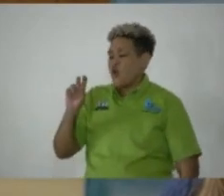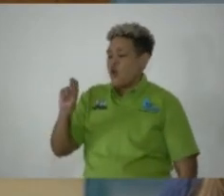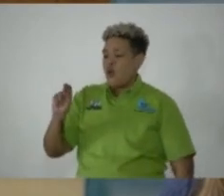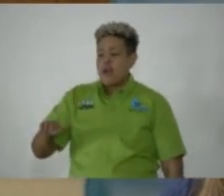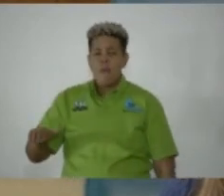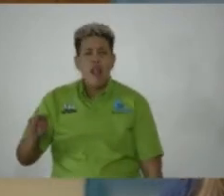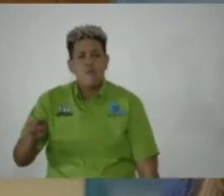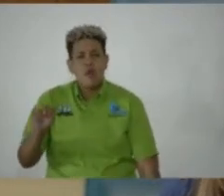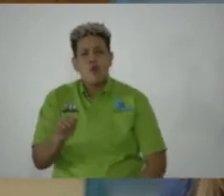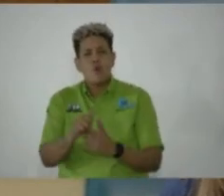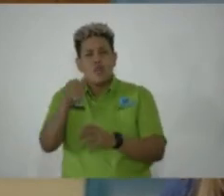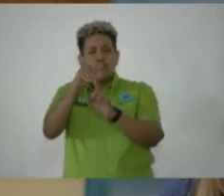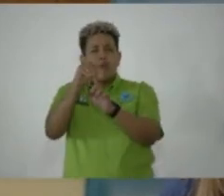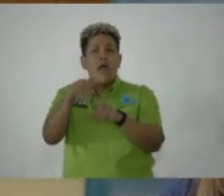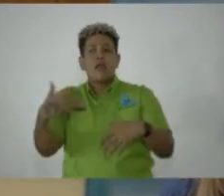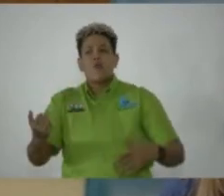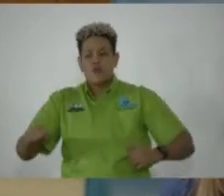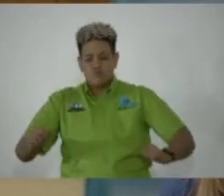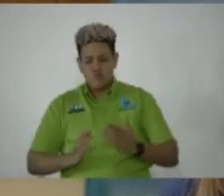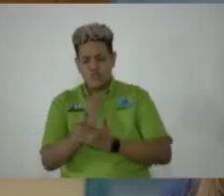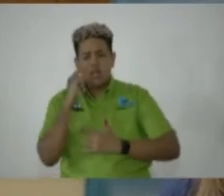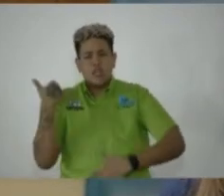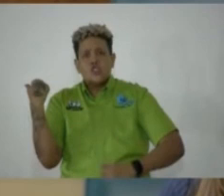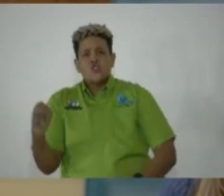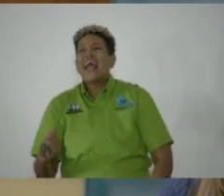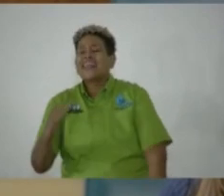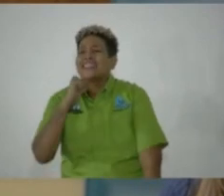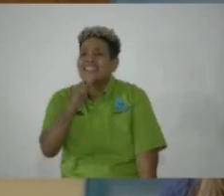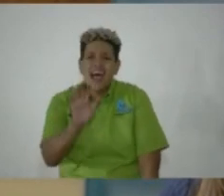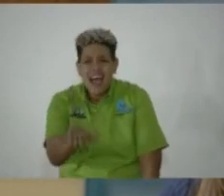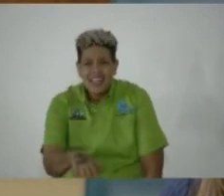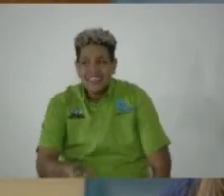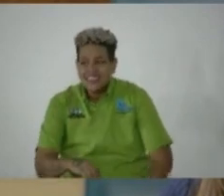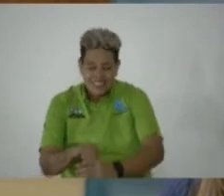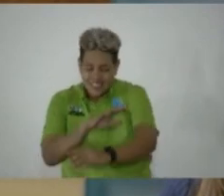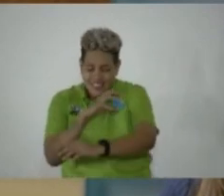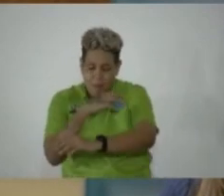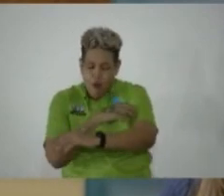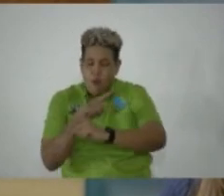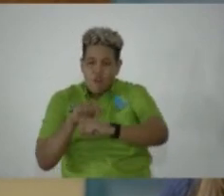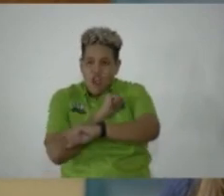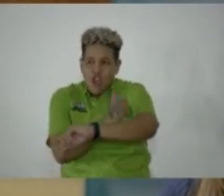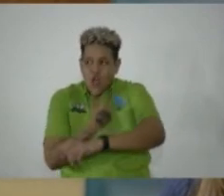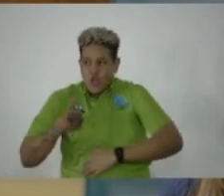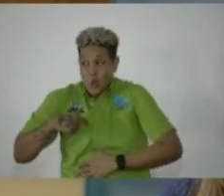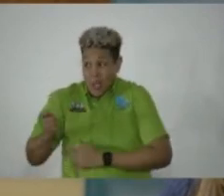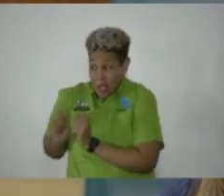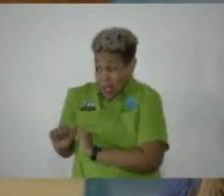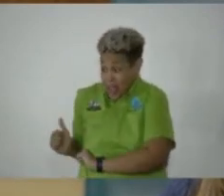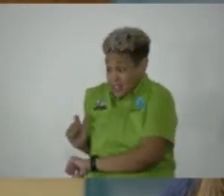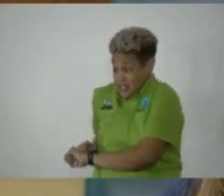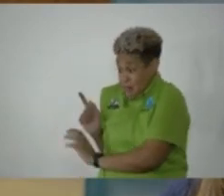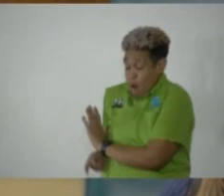with a reminder that resilience and strength is not in the power and authority we wield at any given